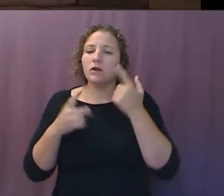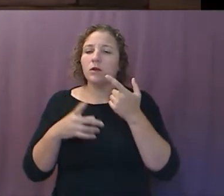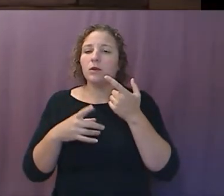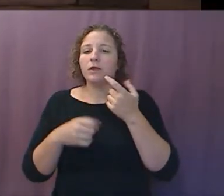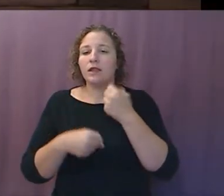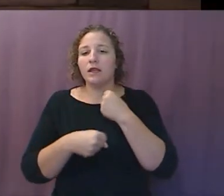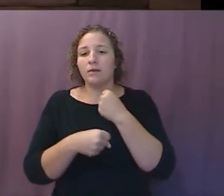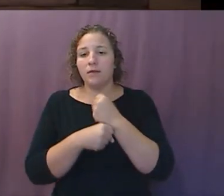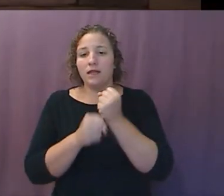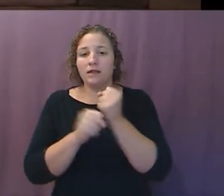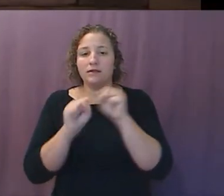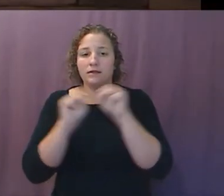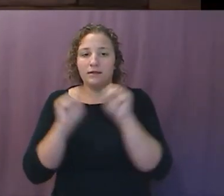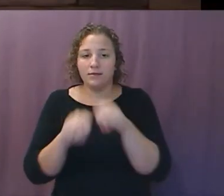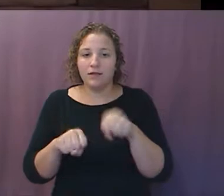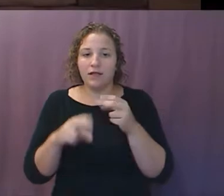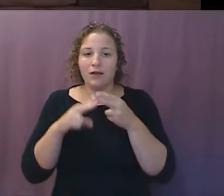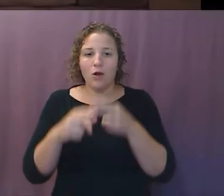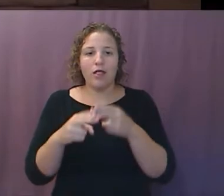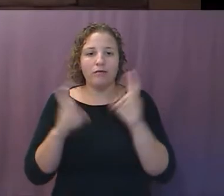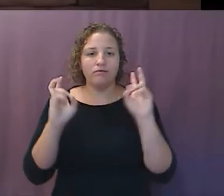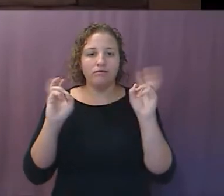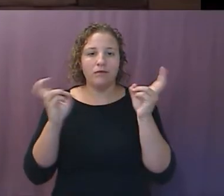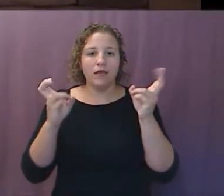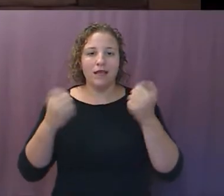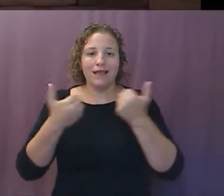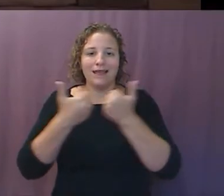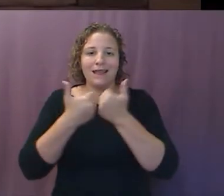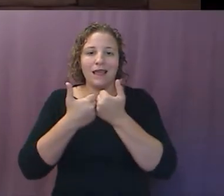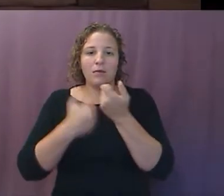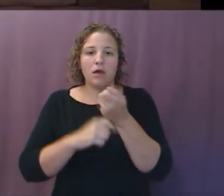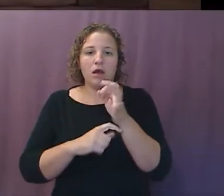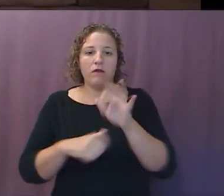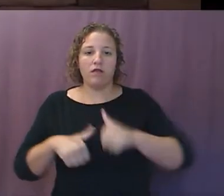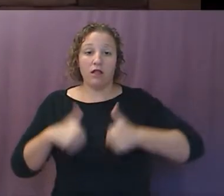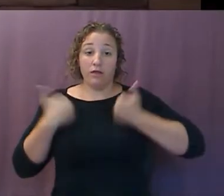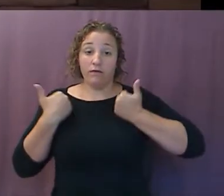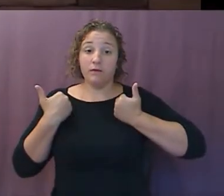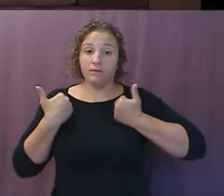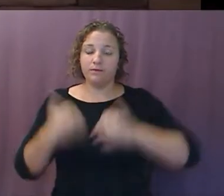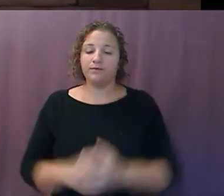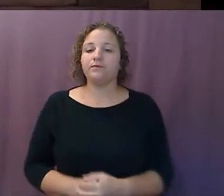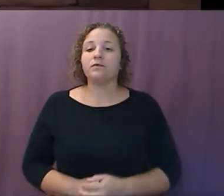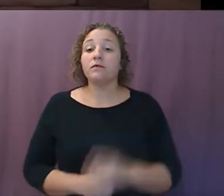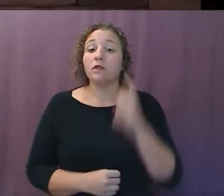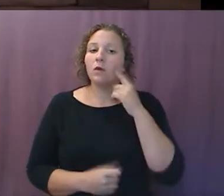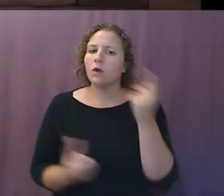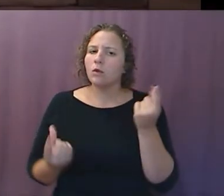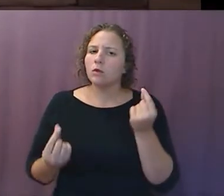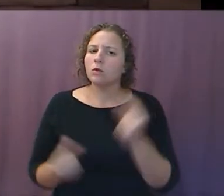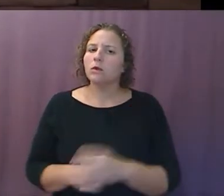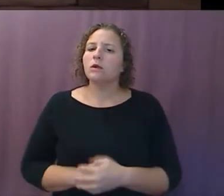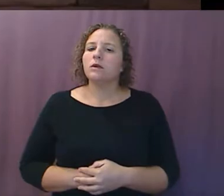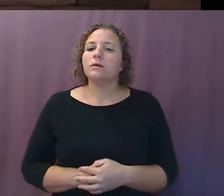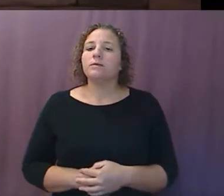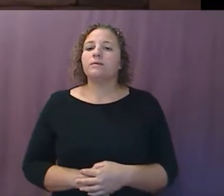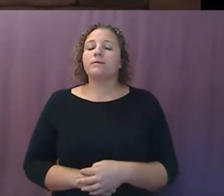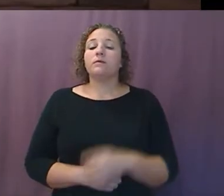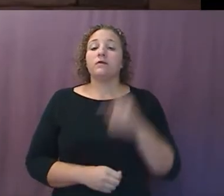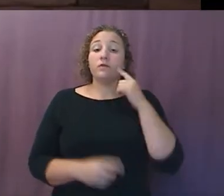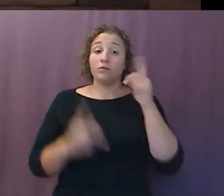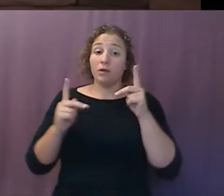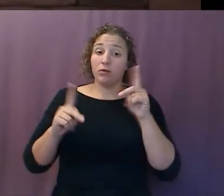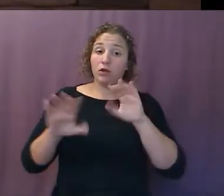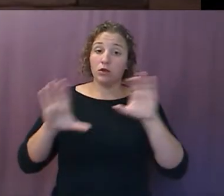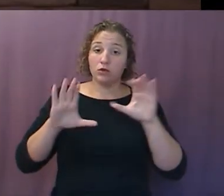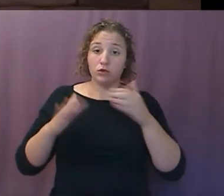website with the teaching so you can see it close up at home. So the way it works is this. For those who are doing well, the